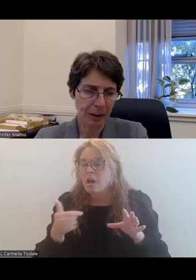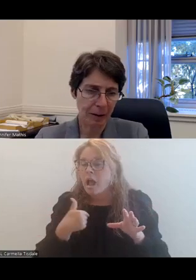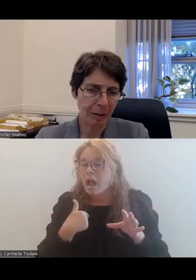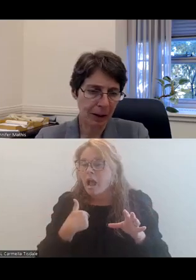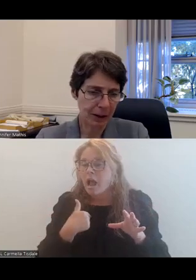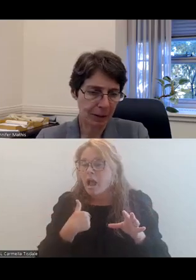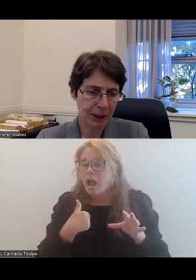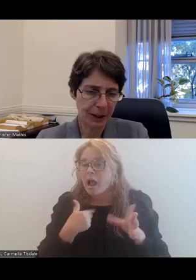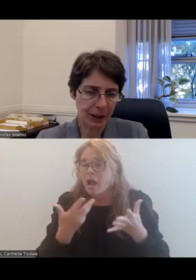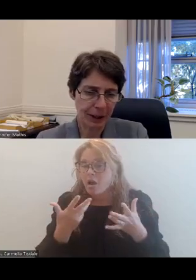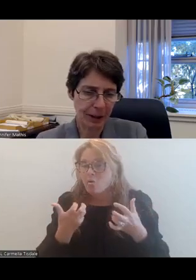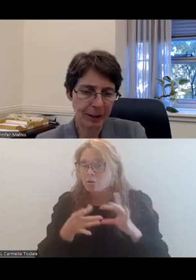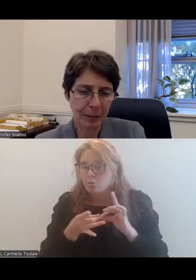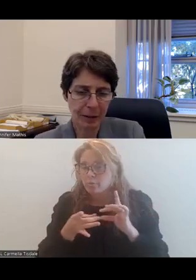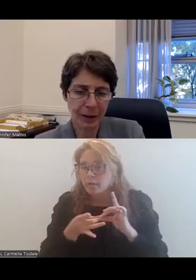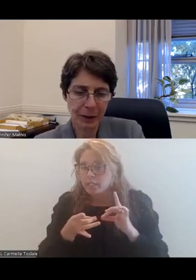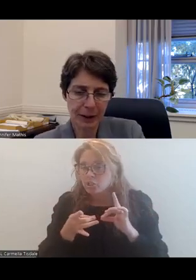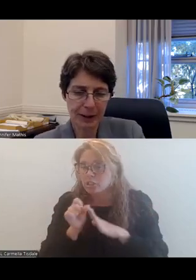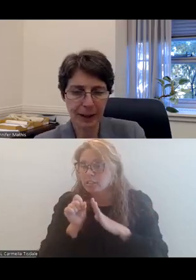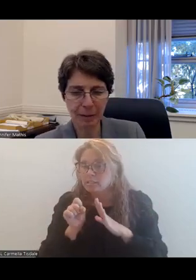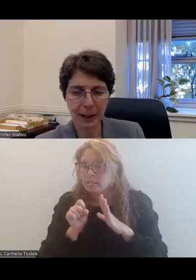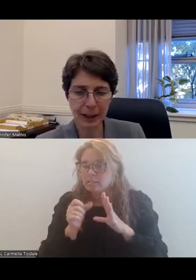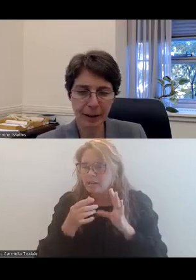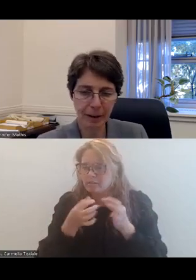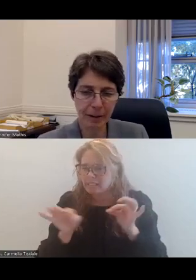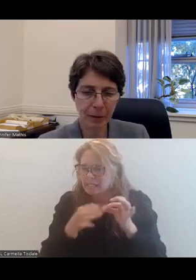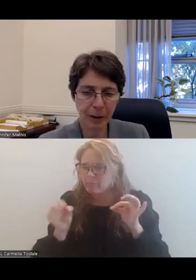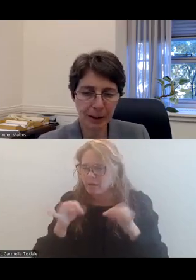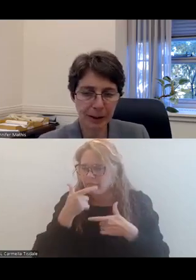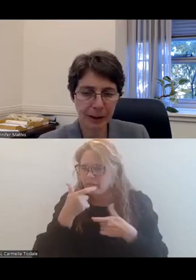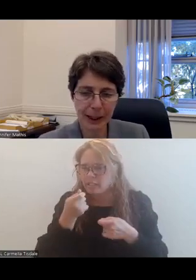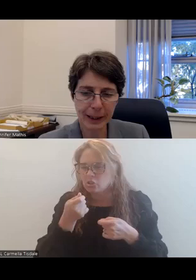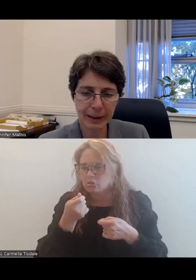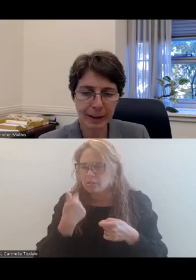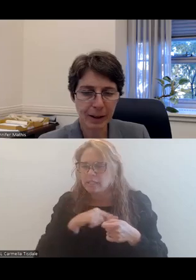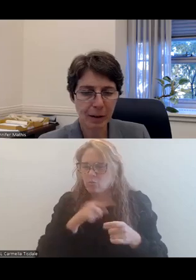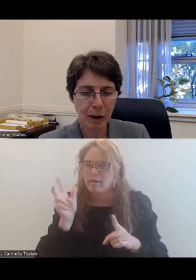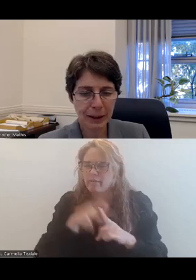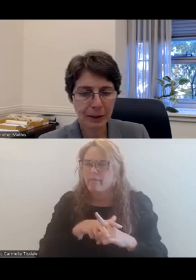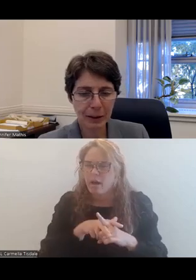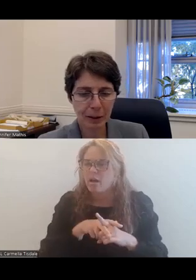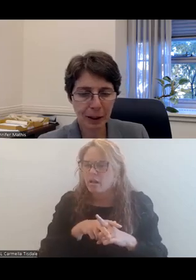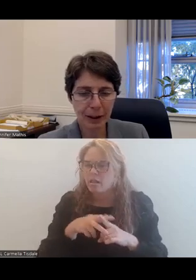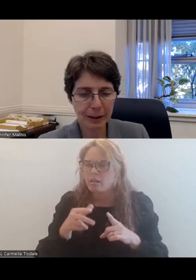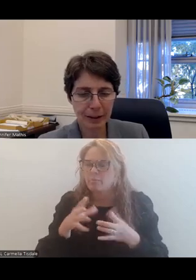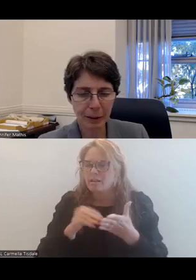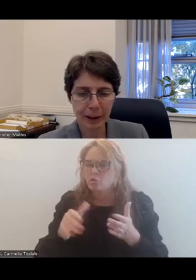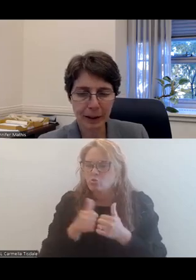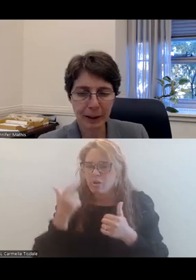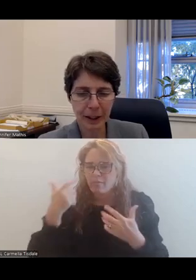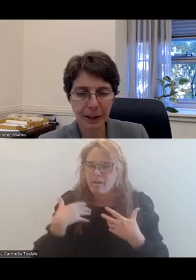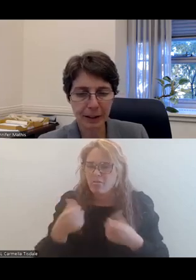I want to mention a statement of interest that we filed in a case brought by students with mental